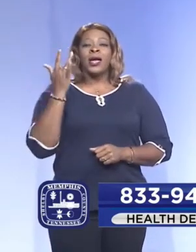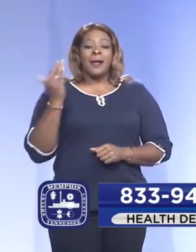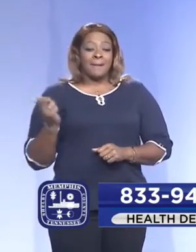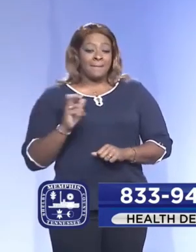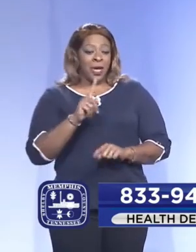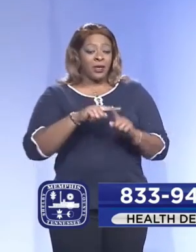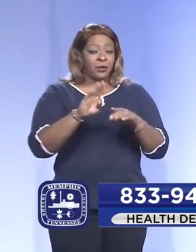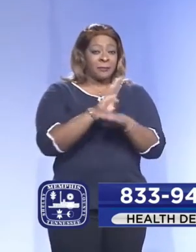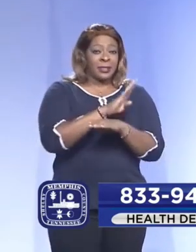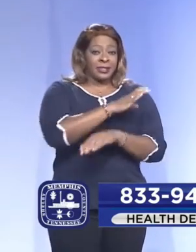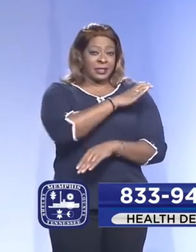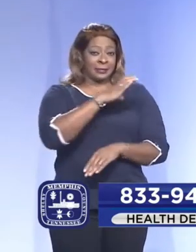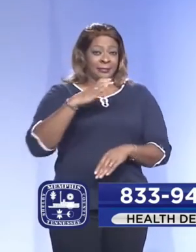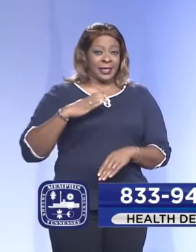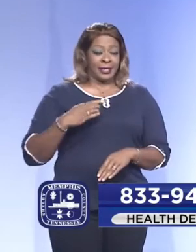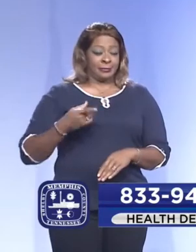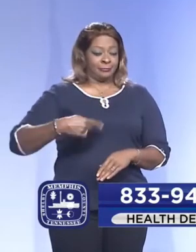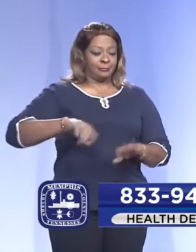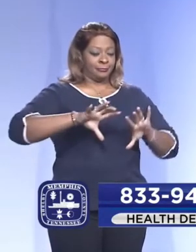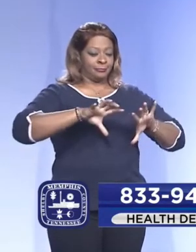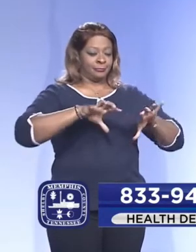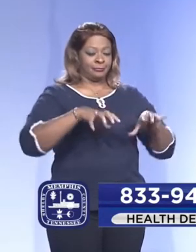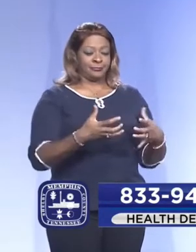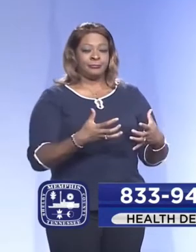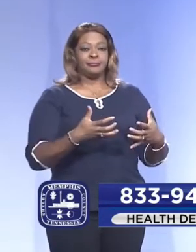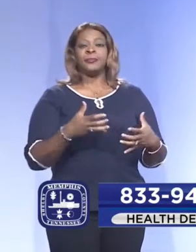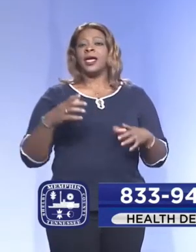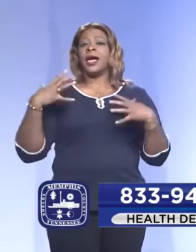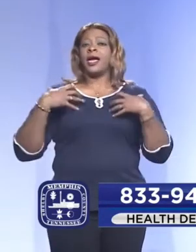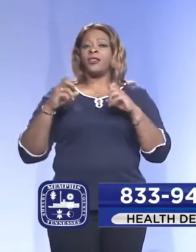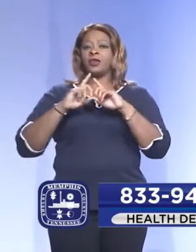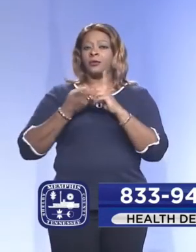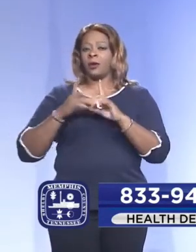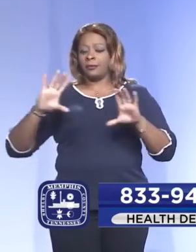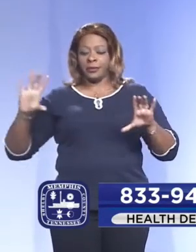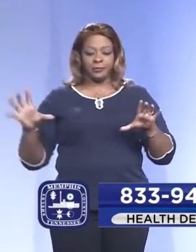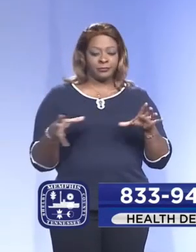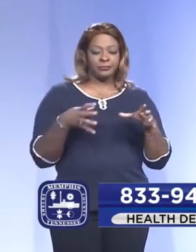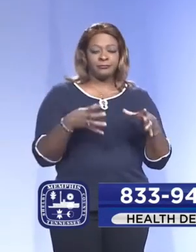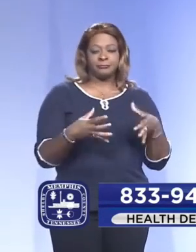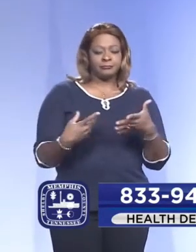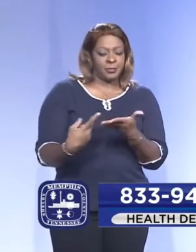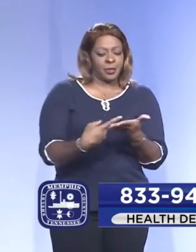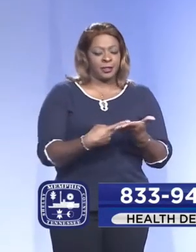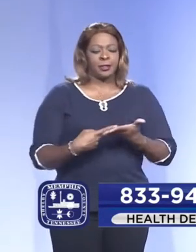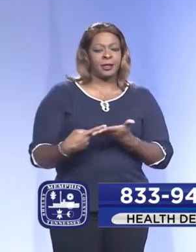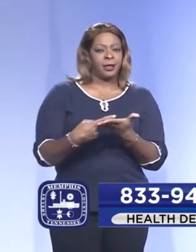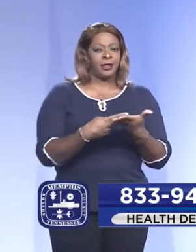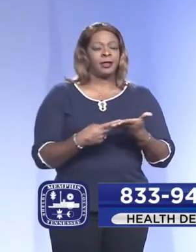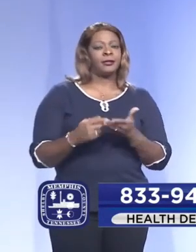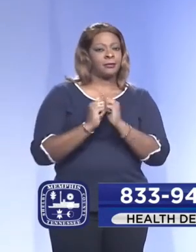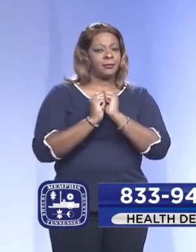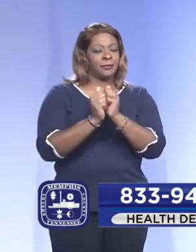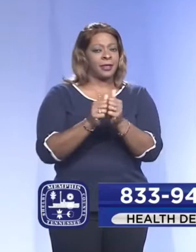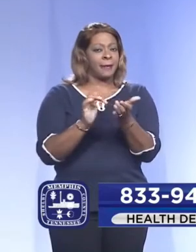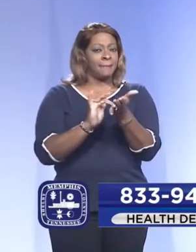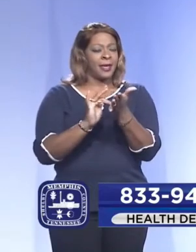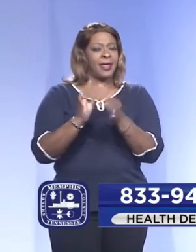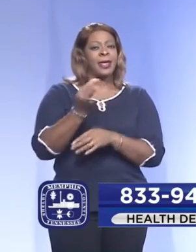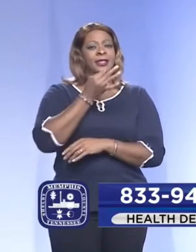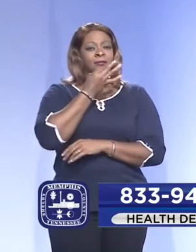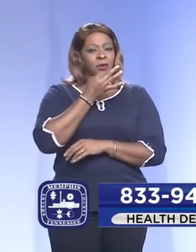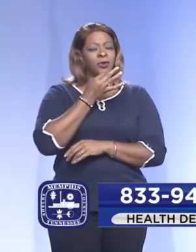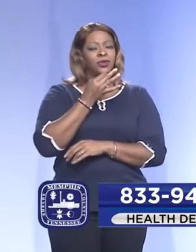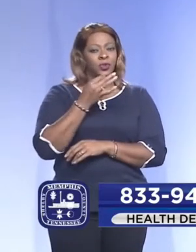business committee, along with the health department, after discussing it with the medical experts,